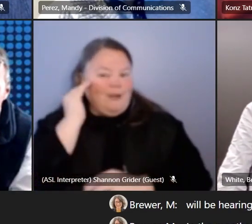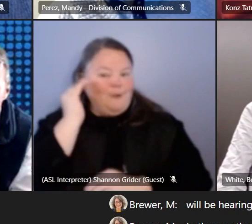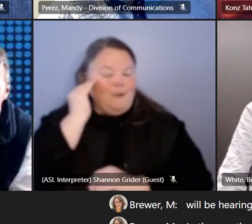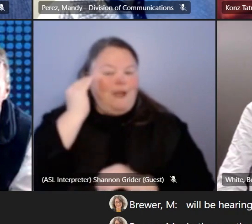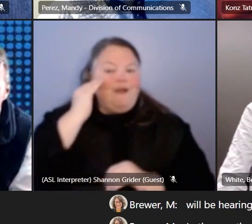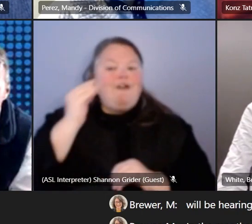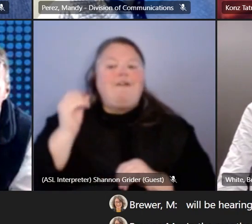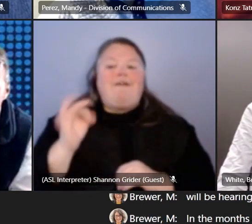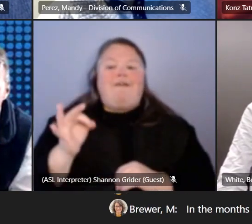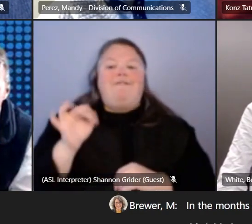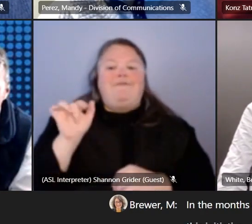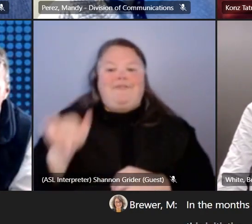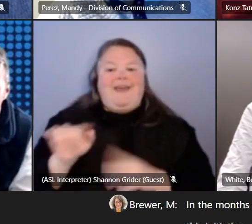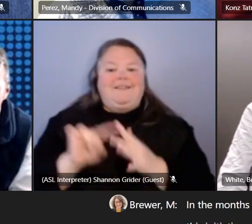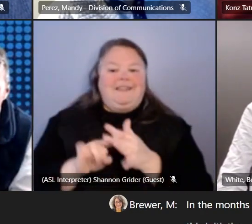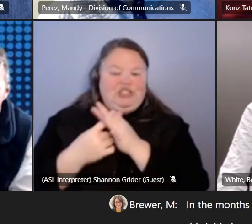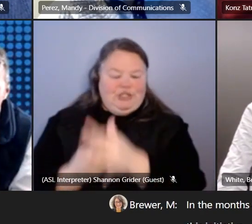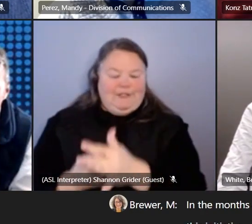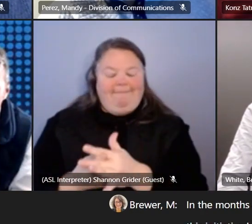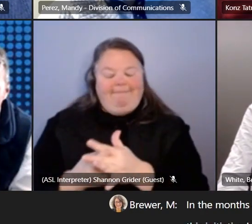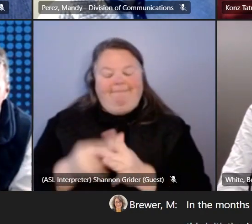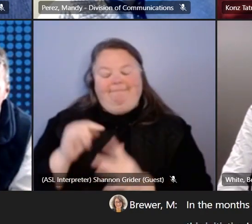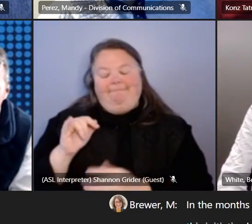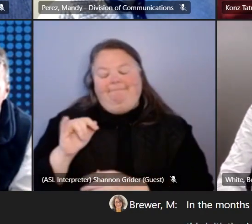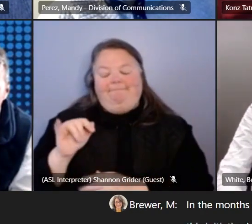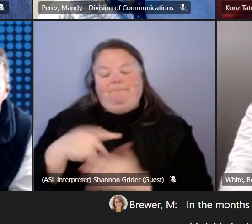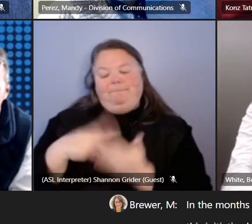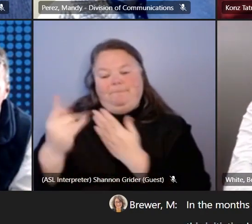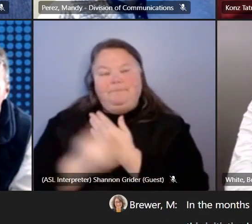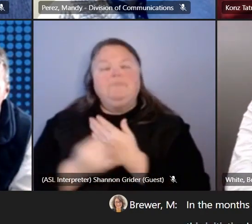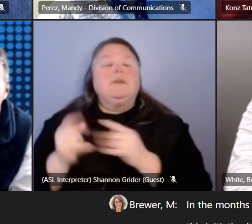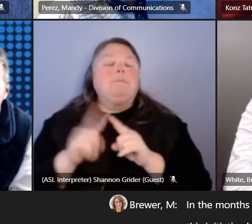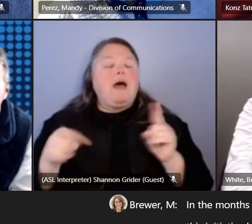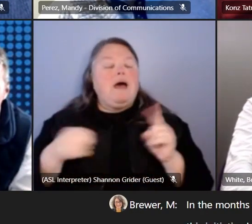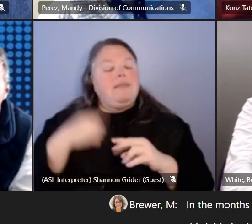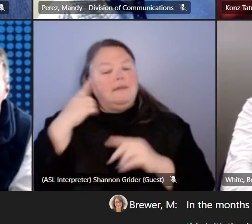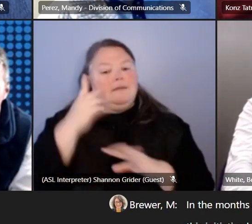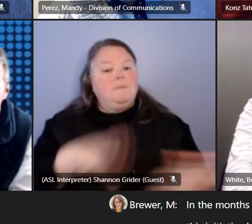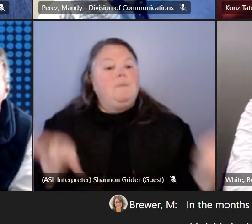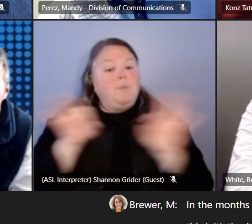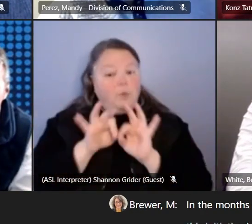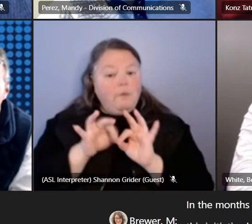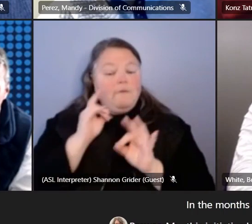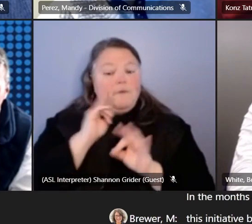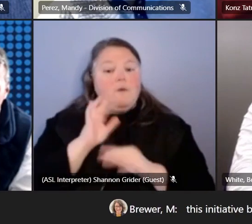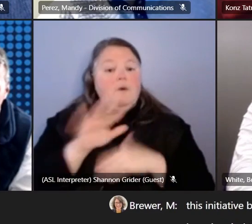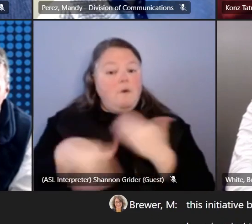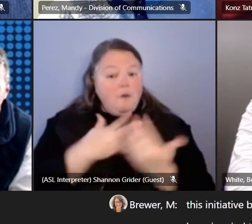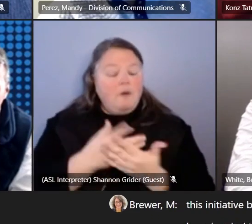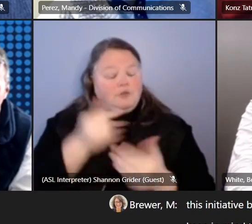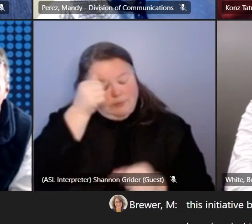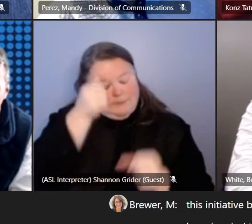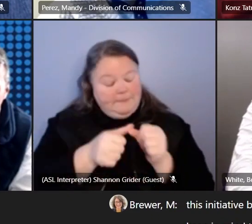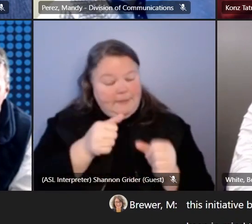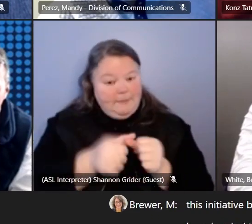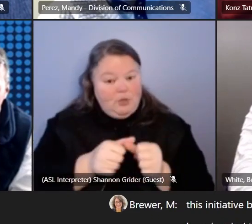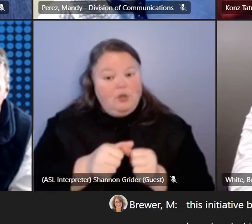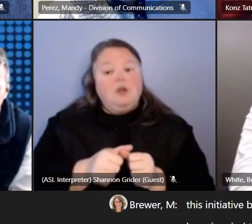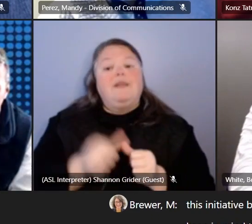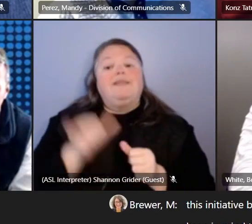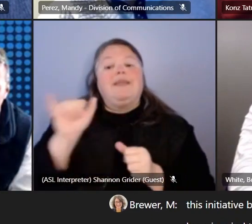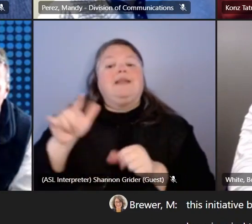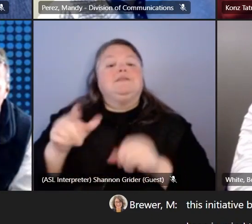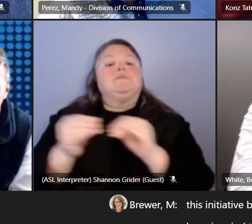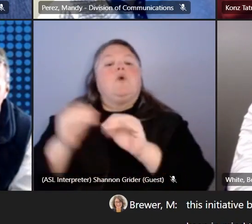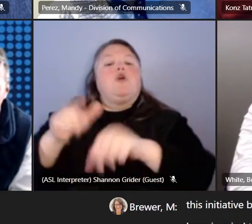this initiative but I do think it's important for us all to sort of keep in mind that that is the little bit longer